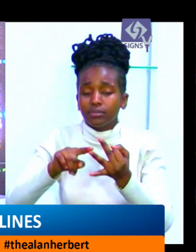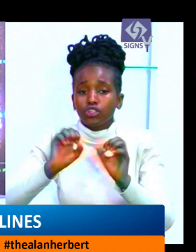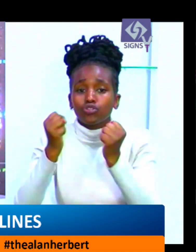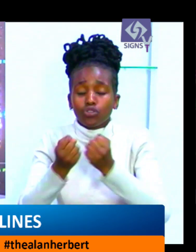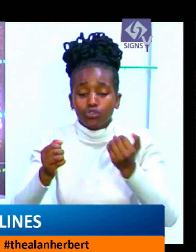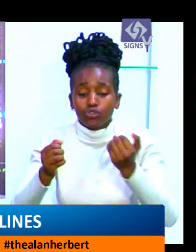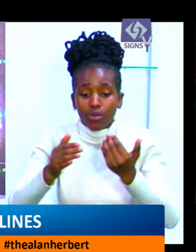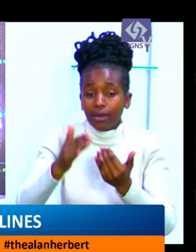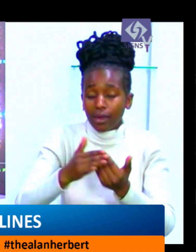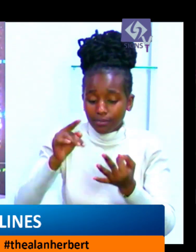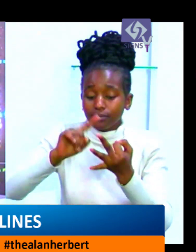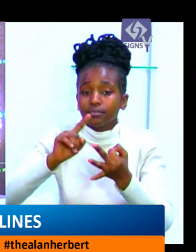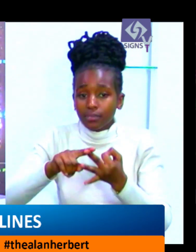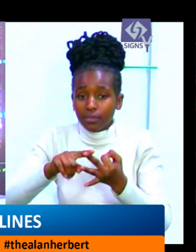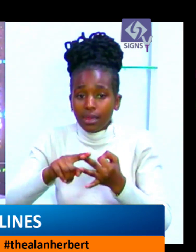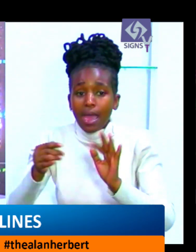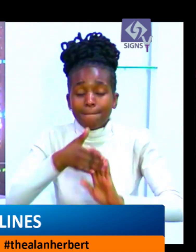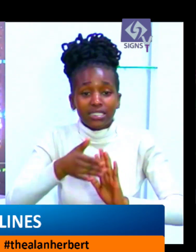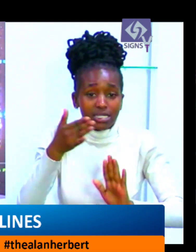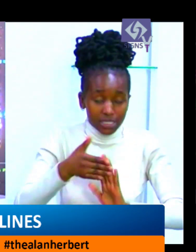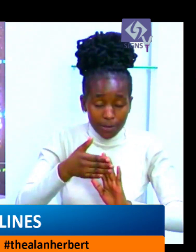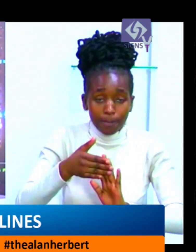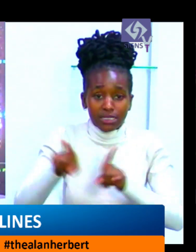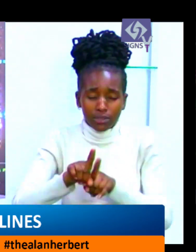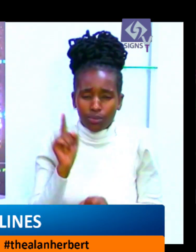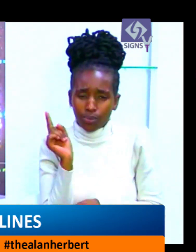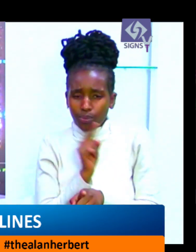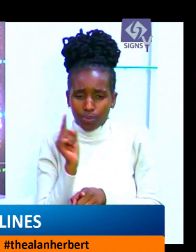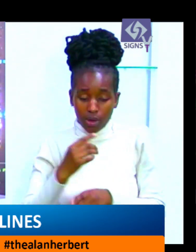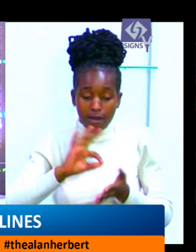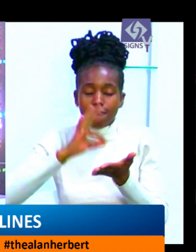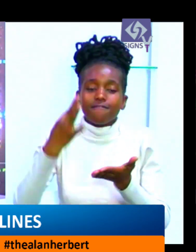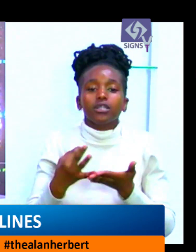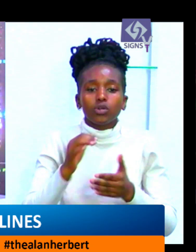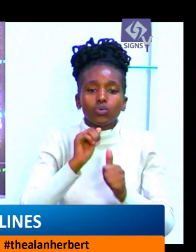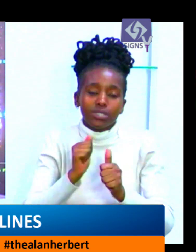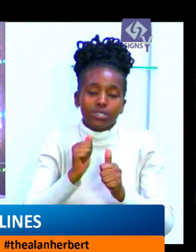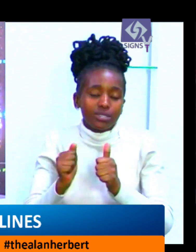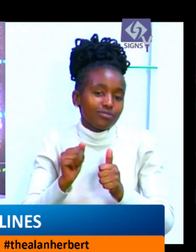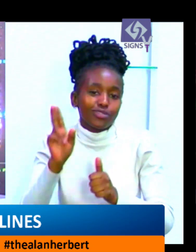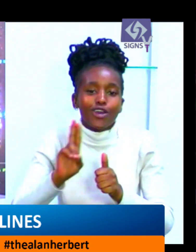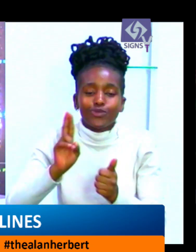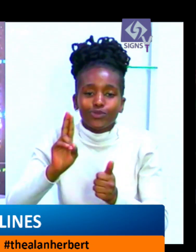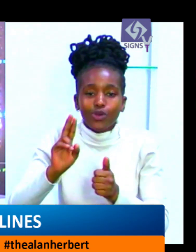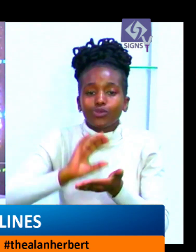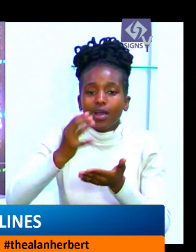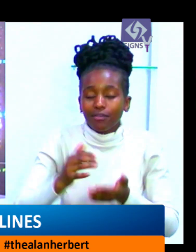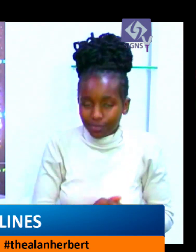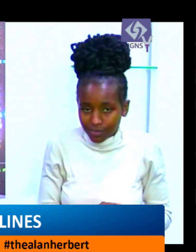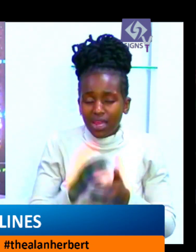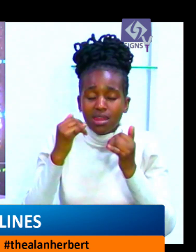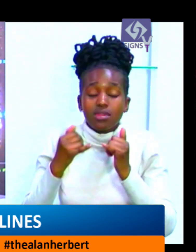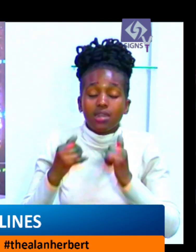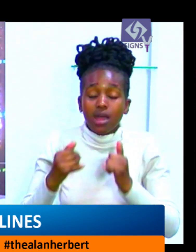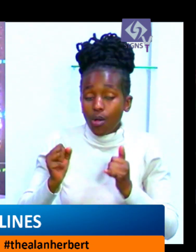this committee is made up of the ps in the area this committee is made up of the dci the nis so